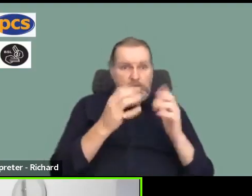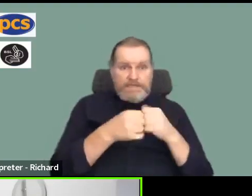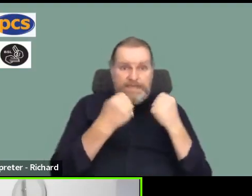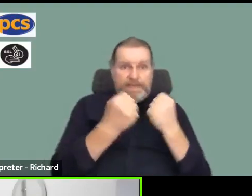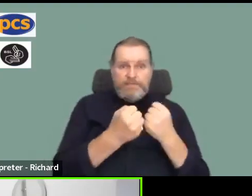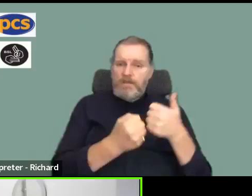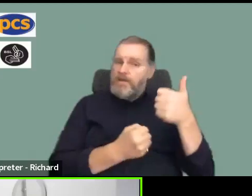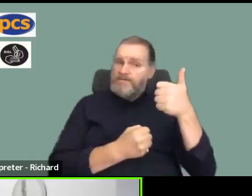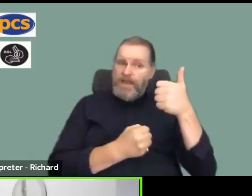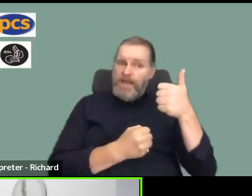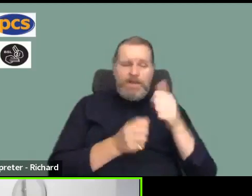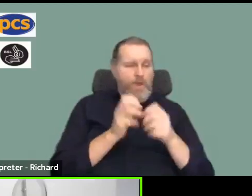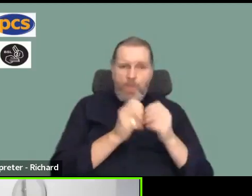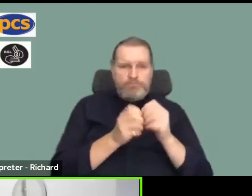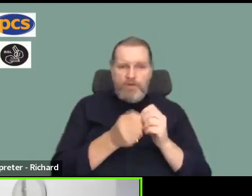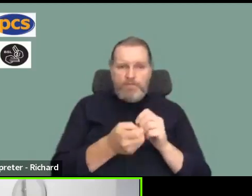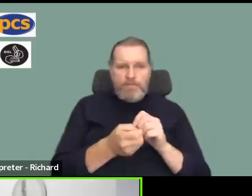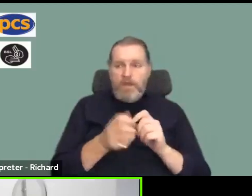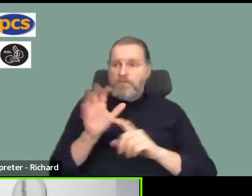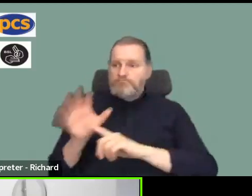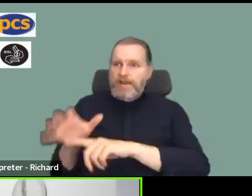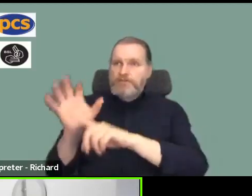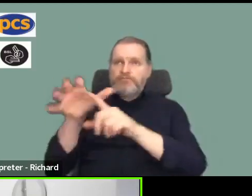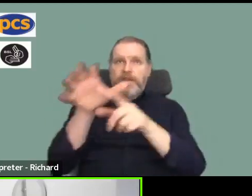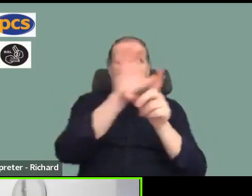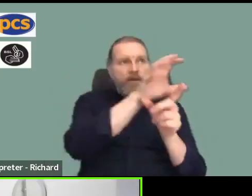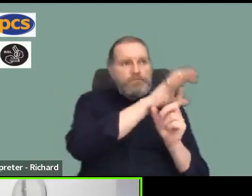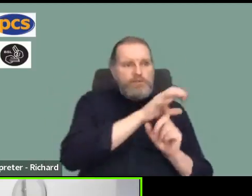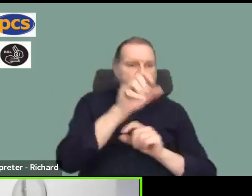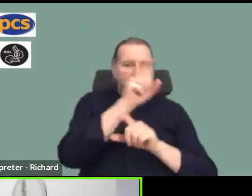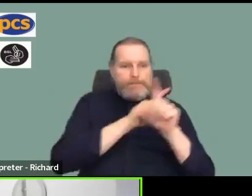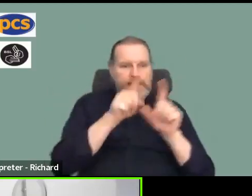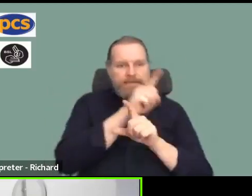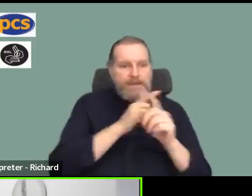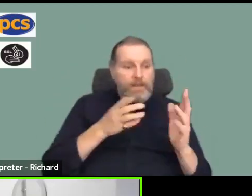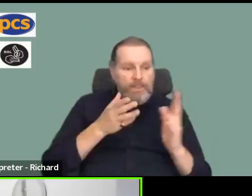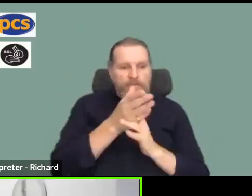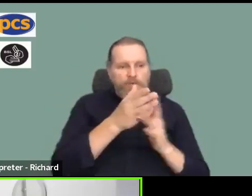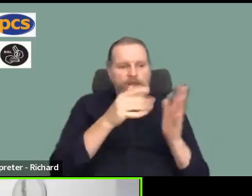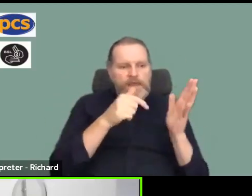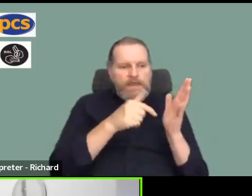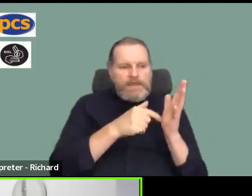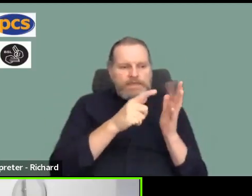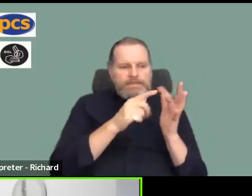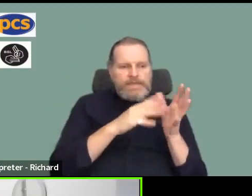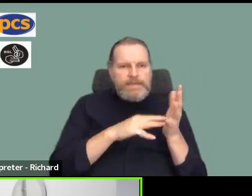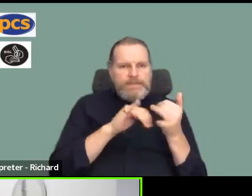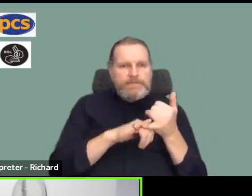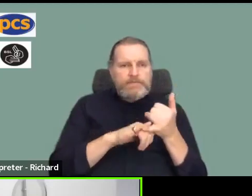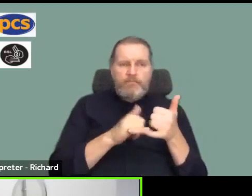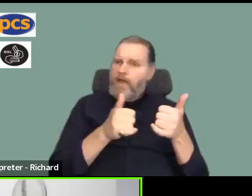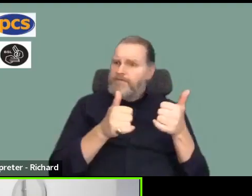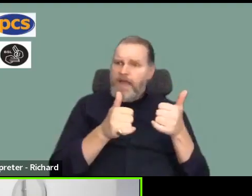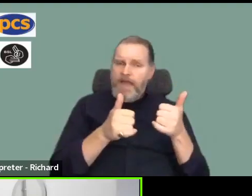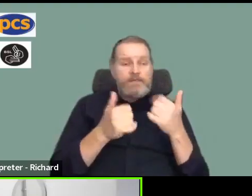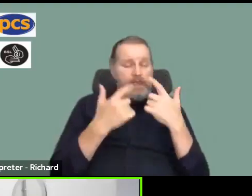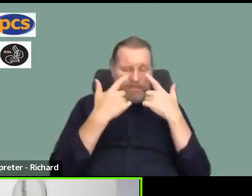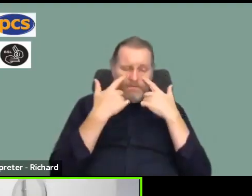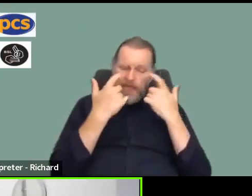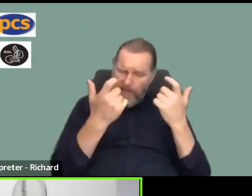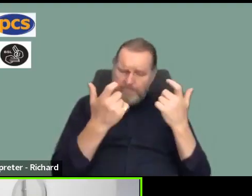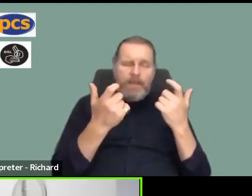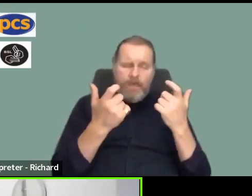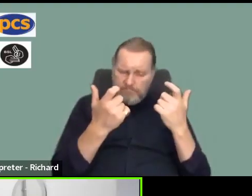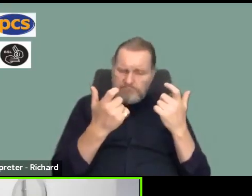branches, by all means, then Teams, as long as you're careful about what you say, there's no reason why you can't ask